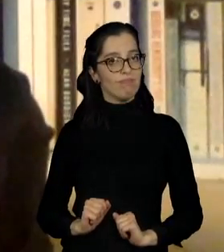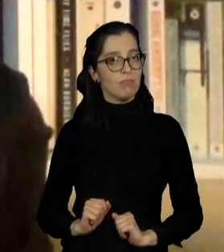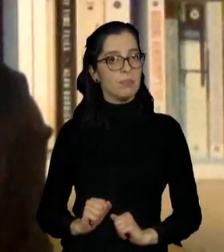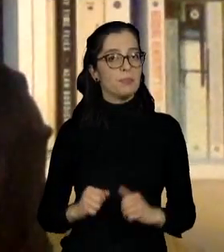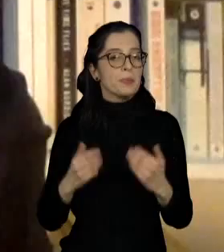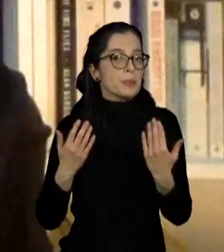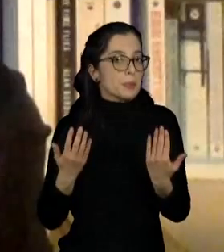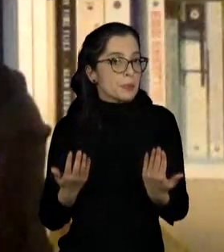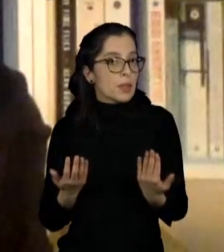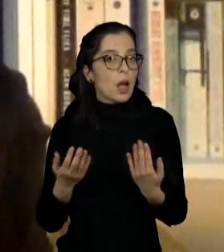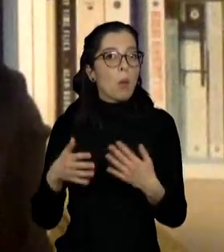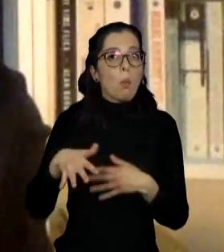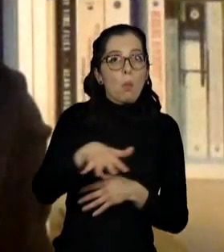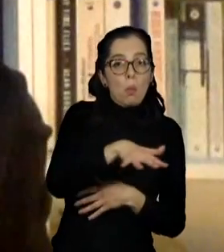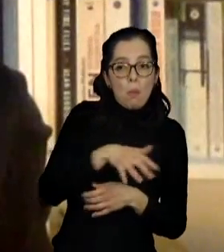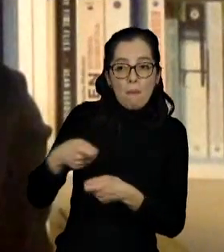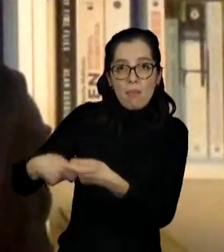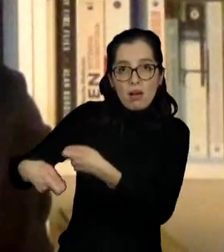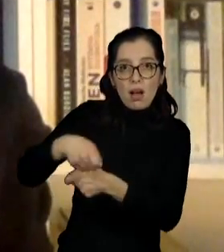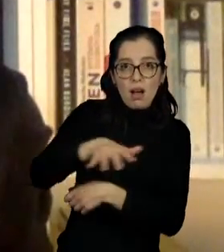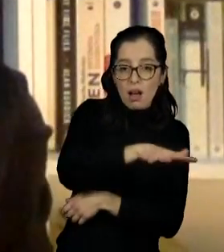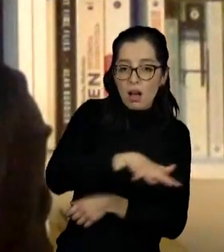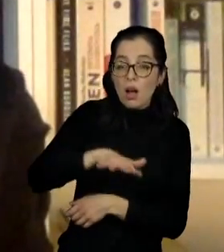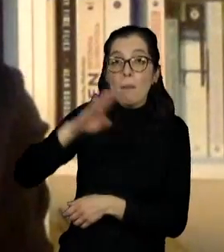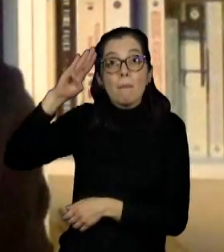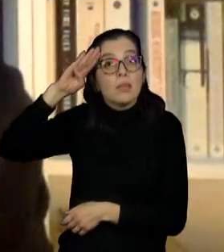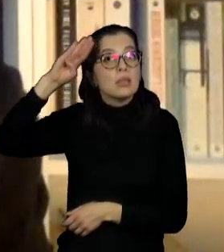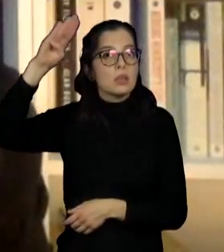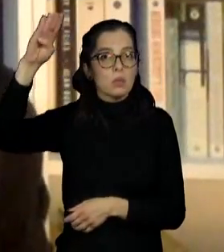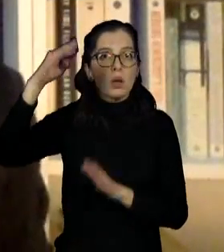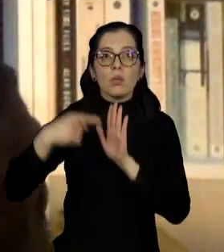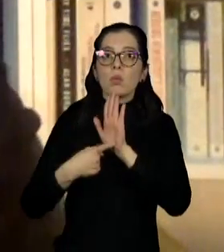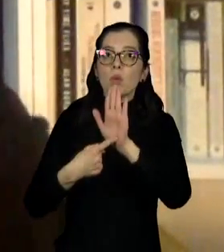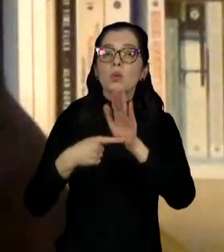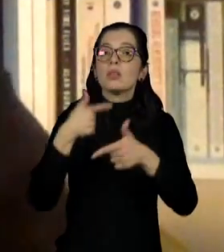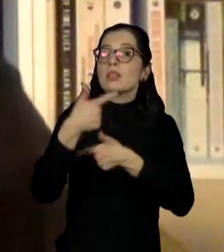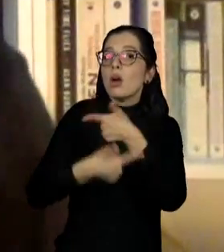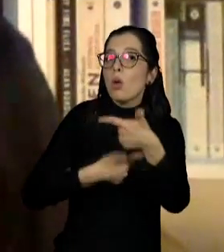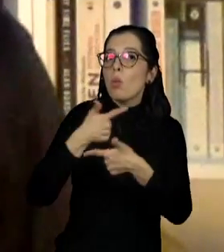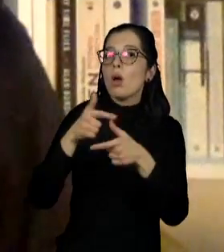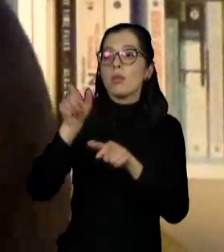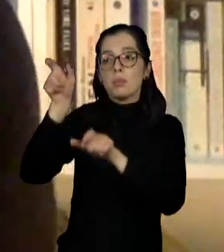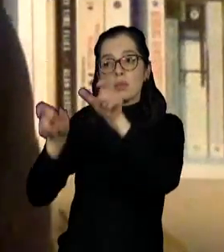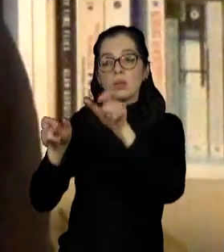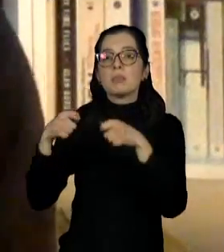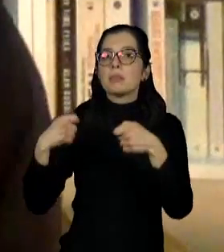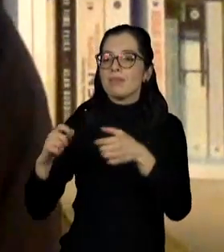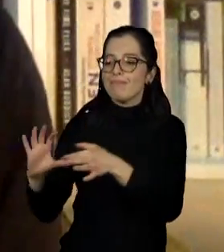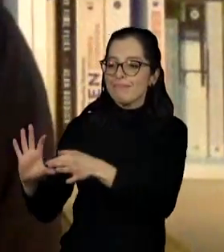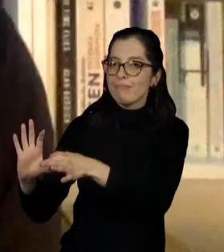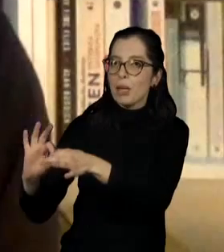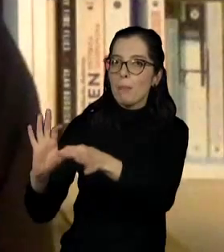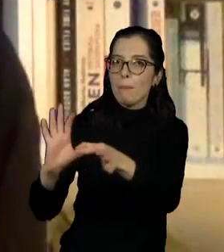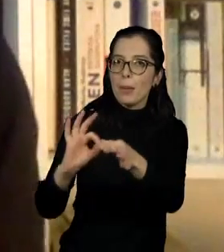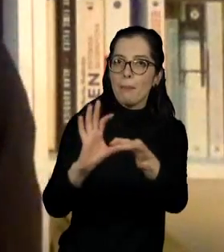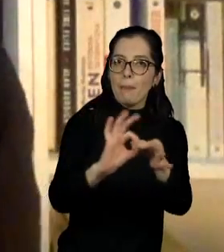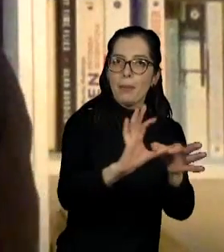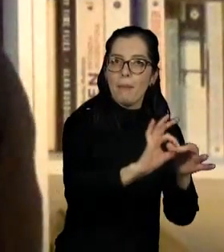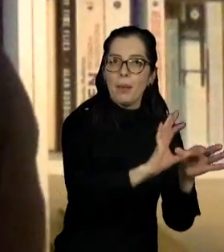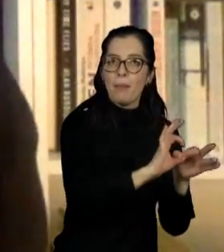the movement of essential goods etc. All of these that people rely on for their